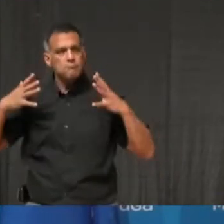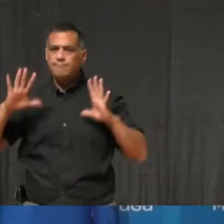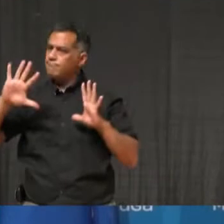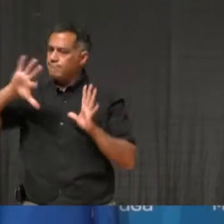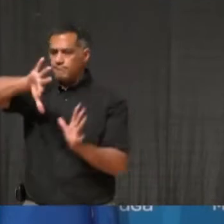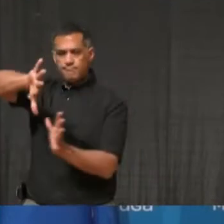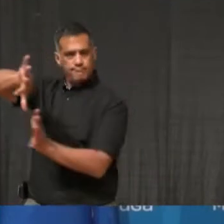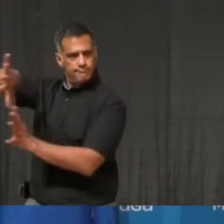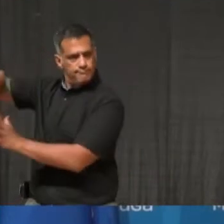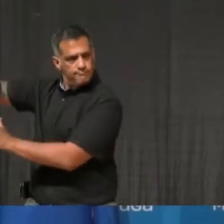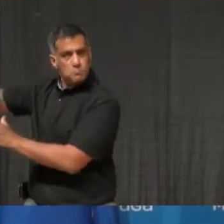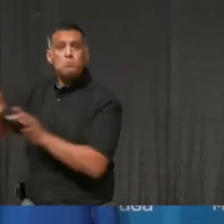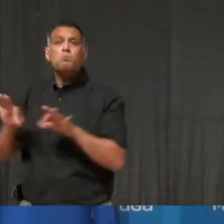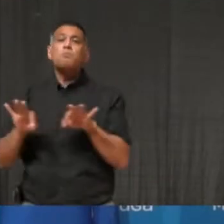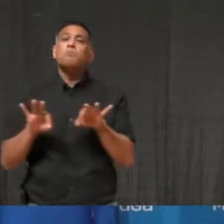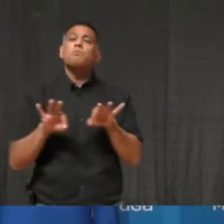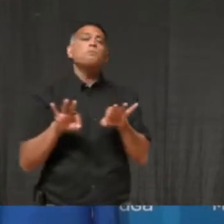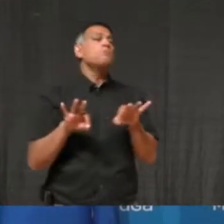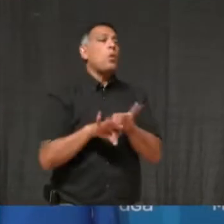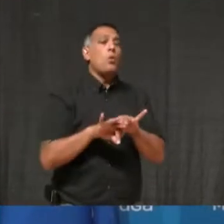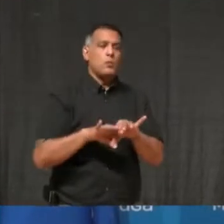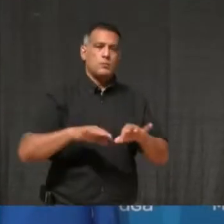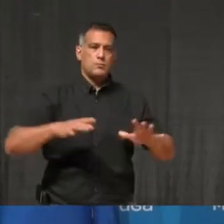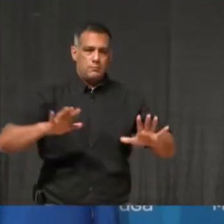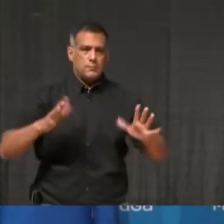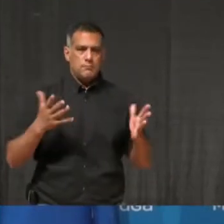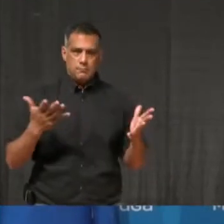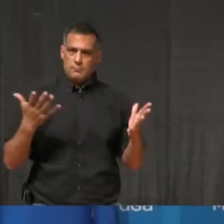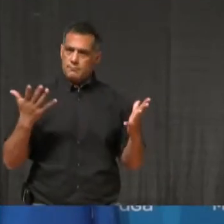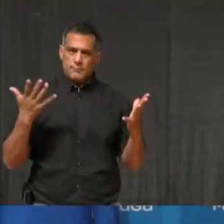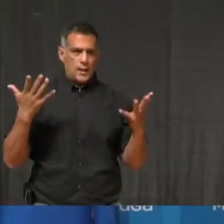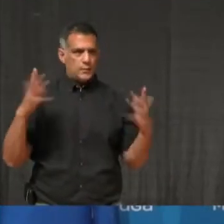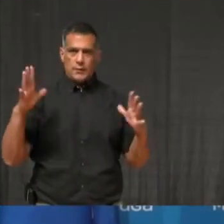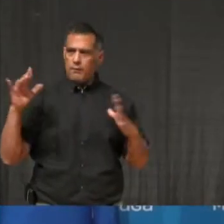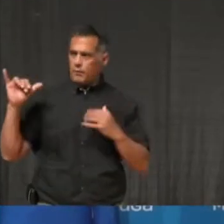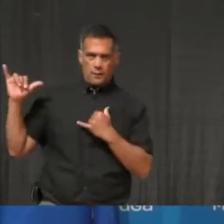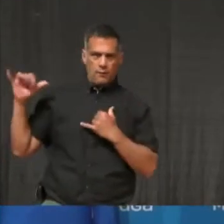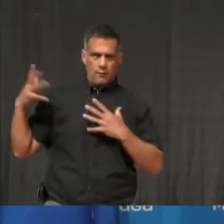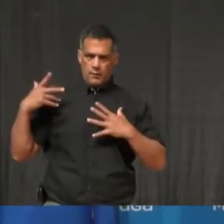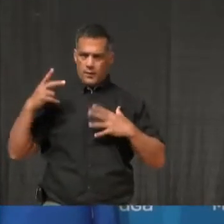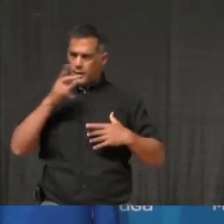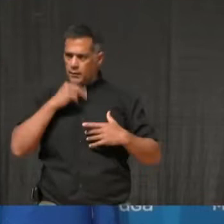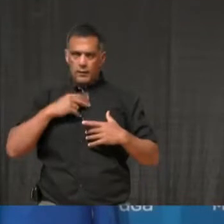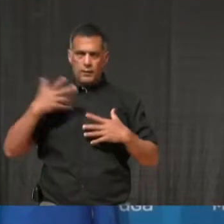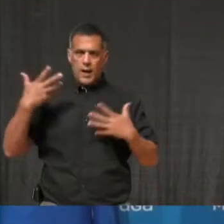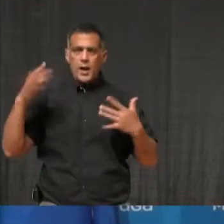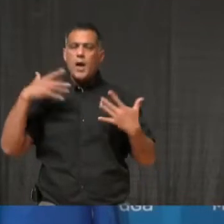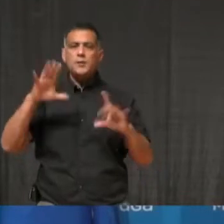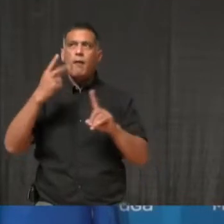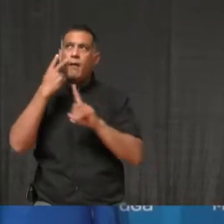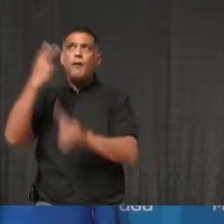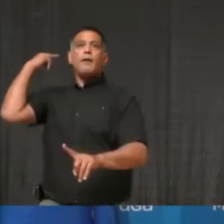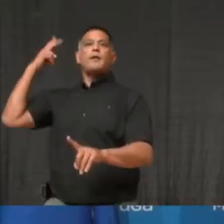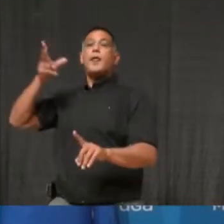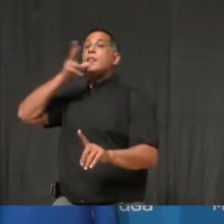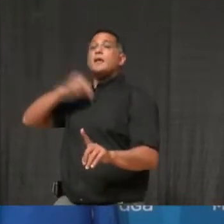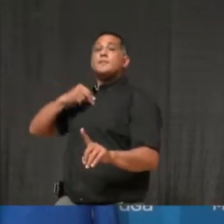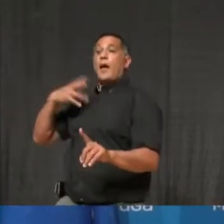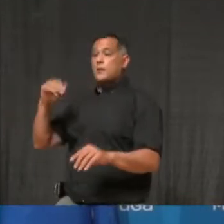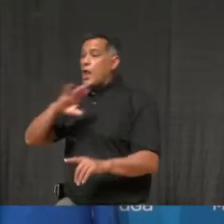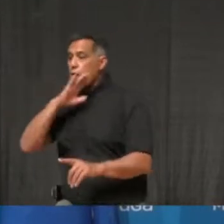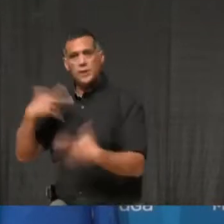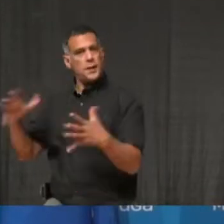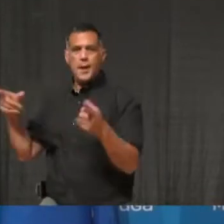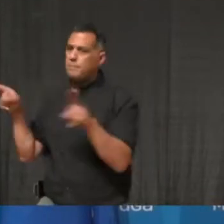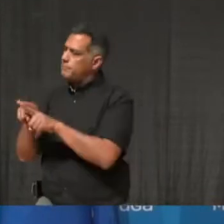like we did during Thanksgiving or following Thanksgiving. If 311 receives complaints about large gatherings, our